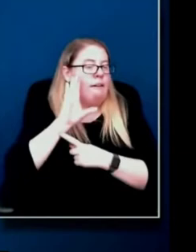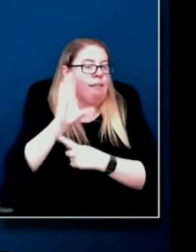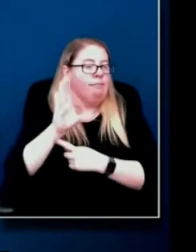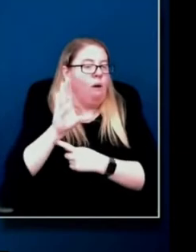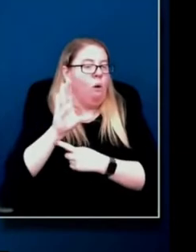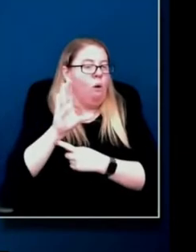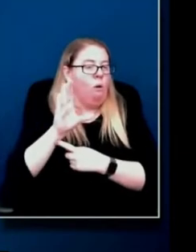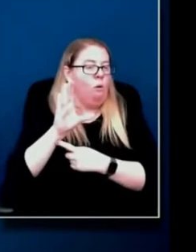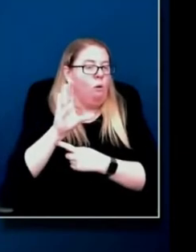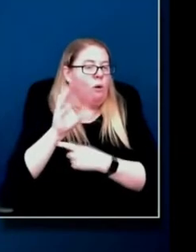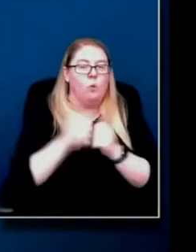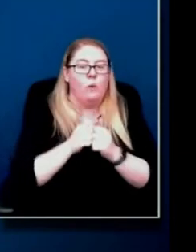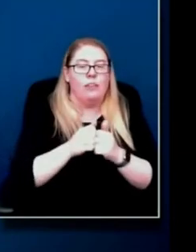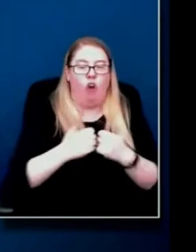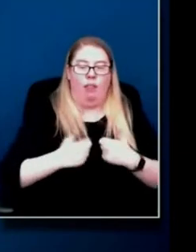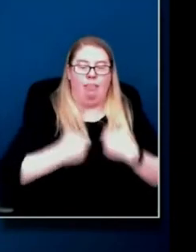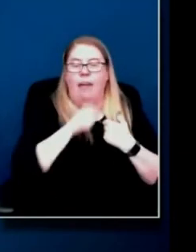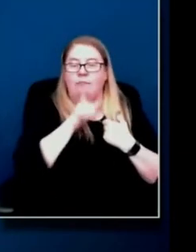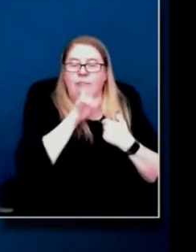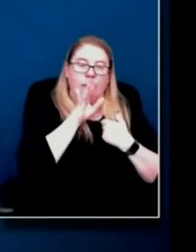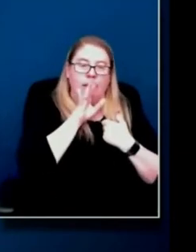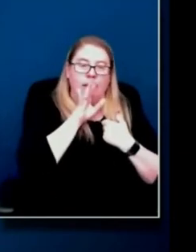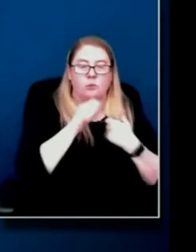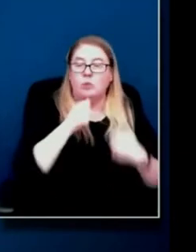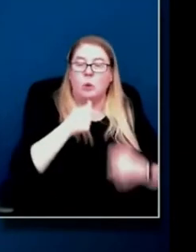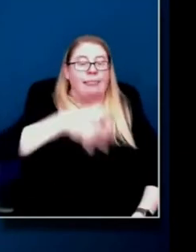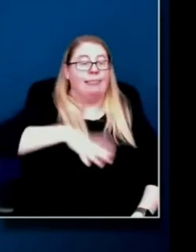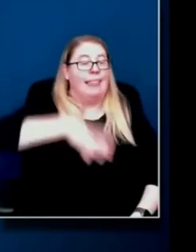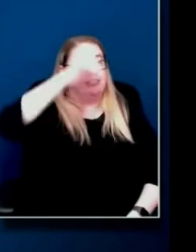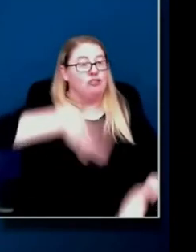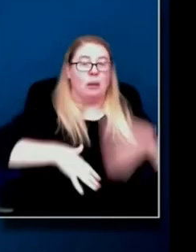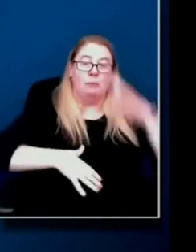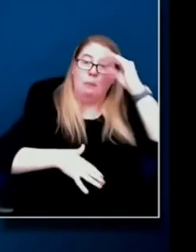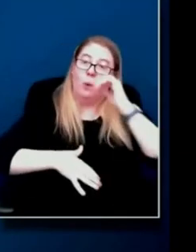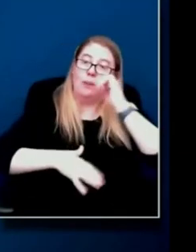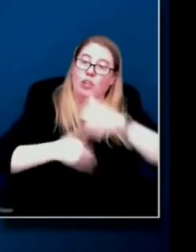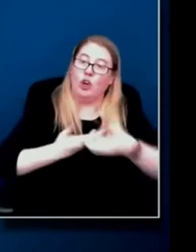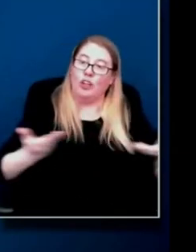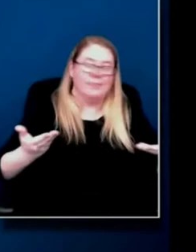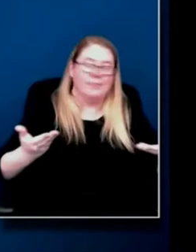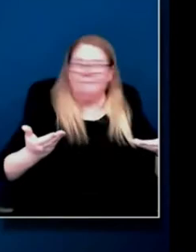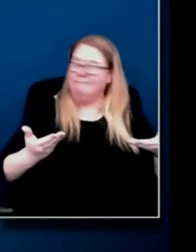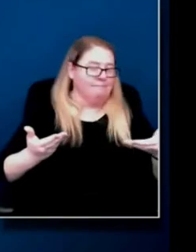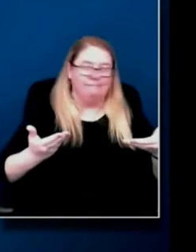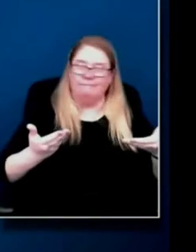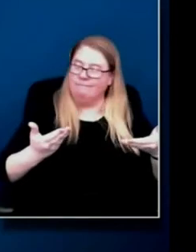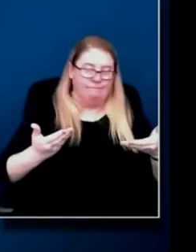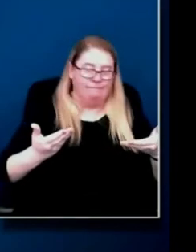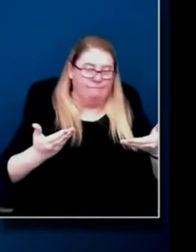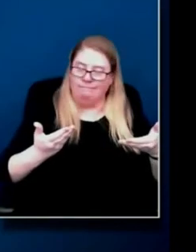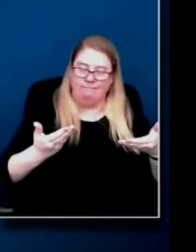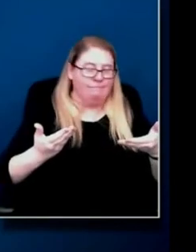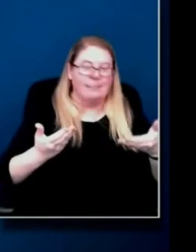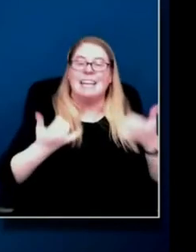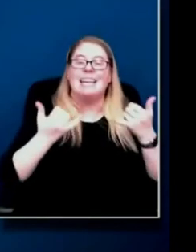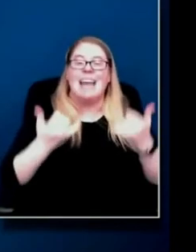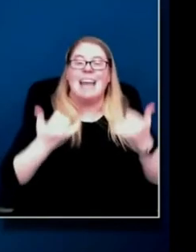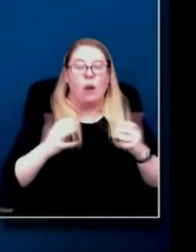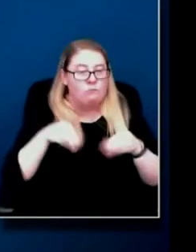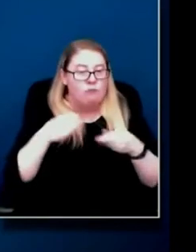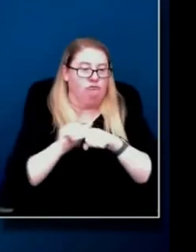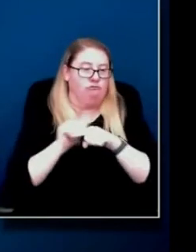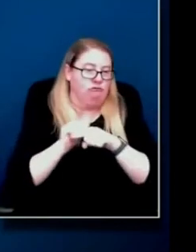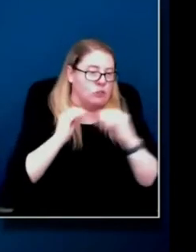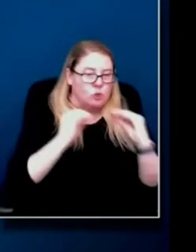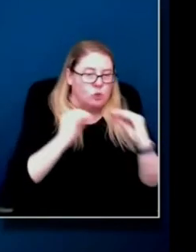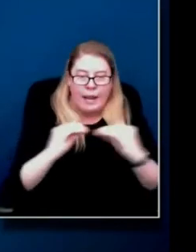to our life skills. So we no longer say ladies and gentlemen, boys and girls. We've trained, we've provided training for all of our